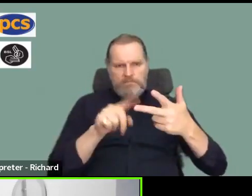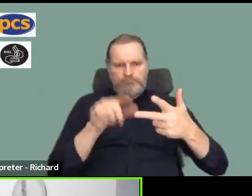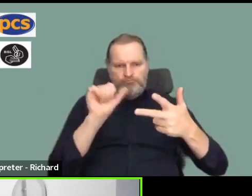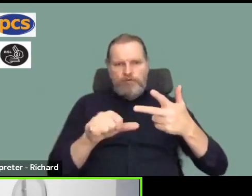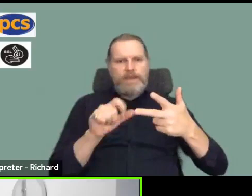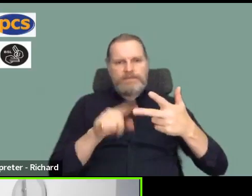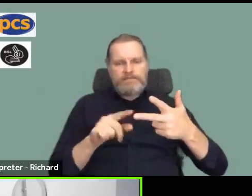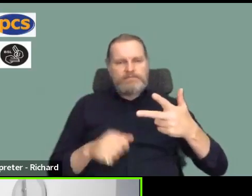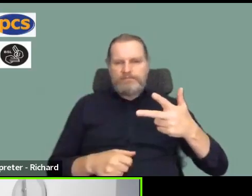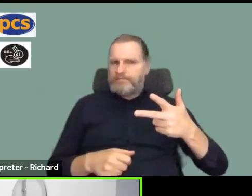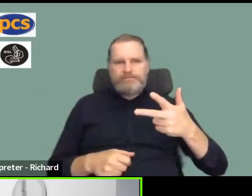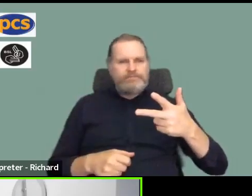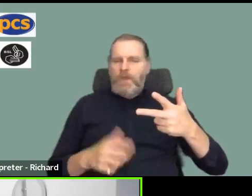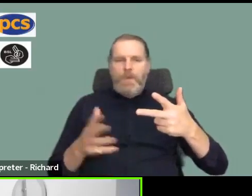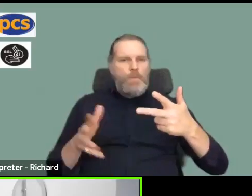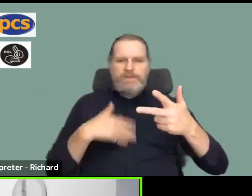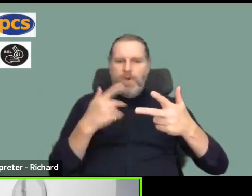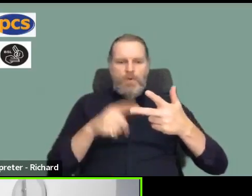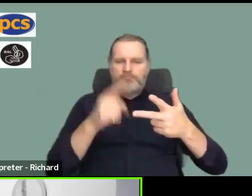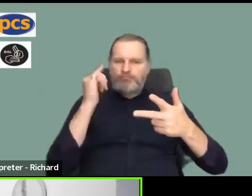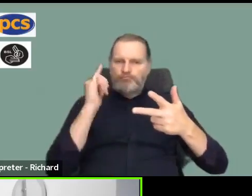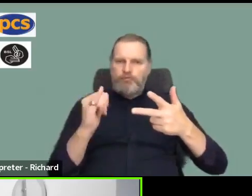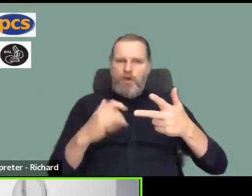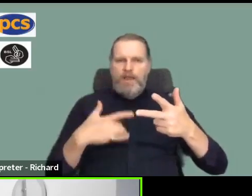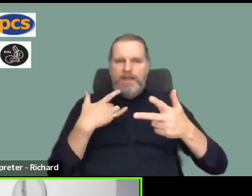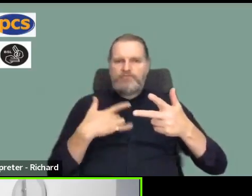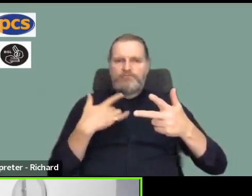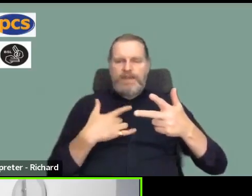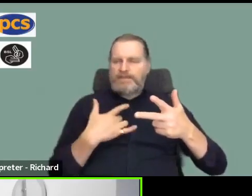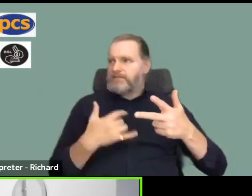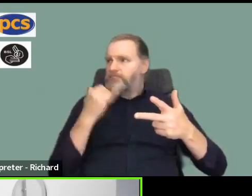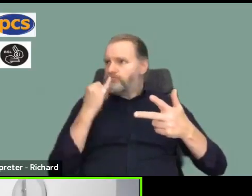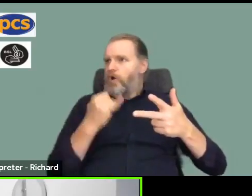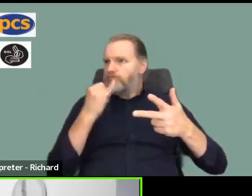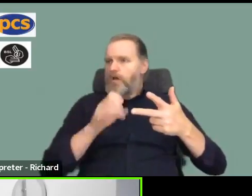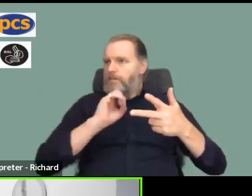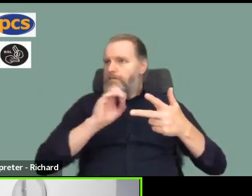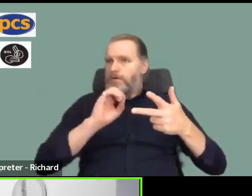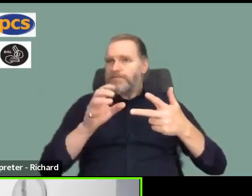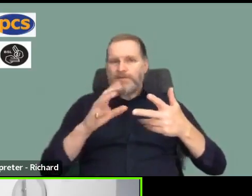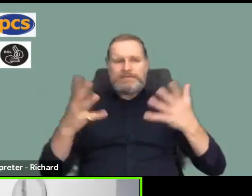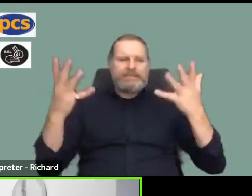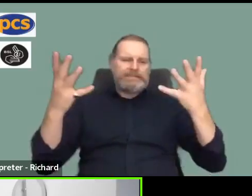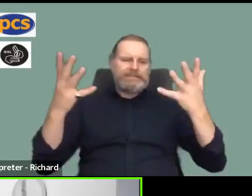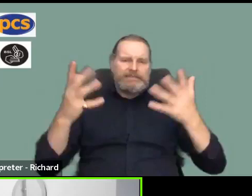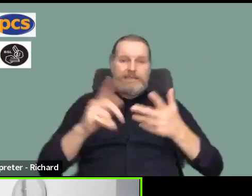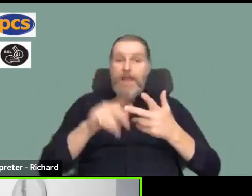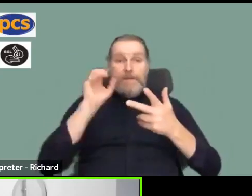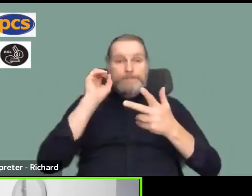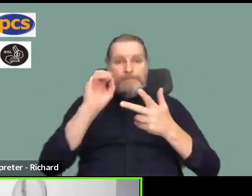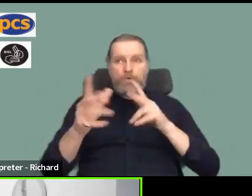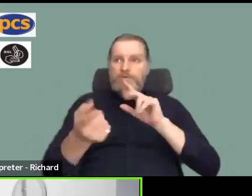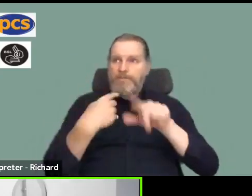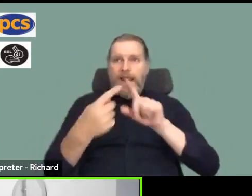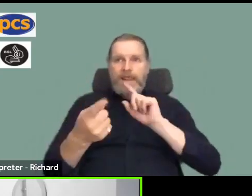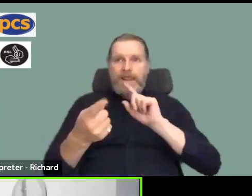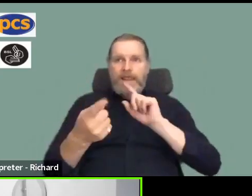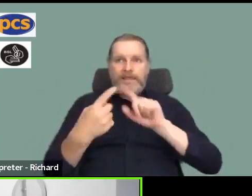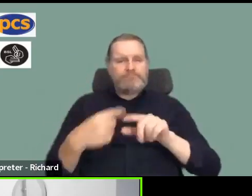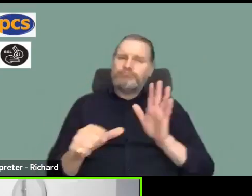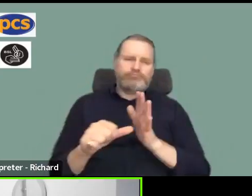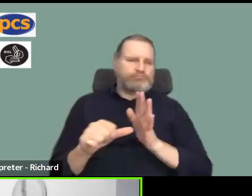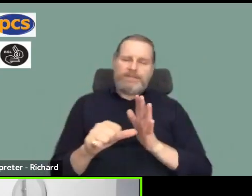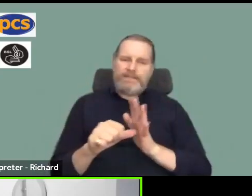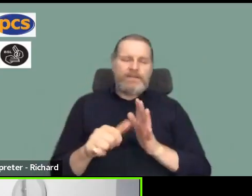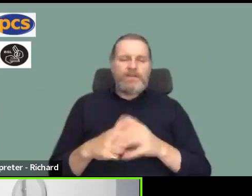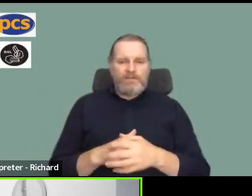the first hurdle and people not even receive a ballot paper as Mark said it's much much more difficult with a postal ballot to get a replacement it has to